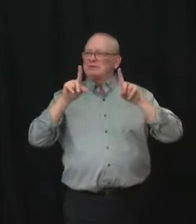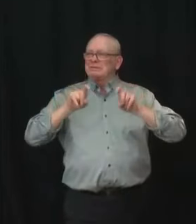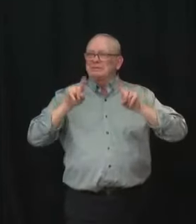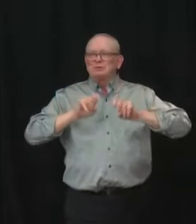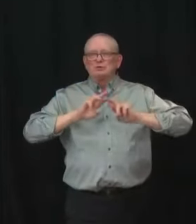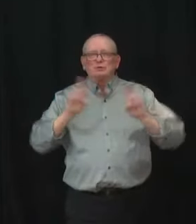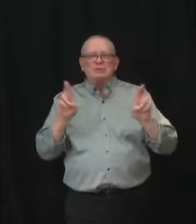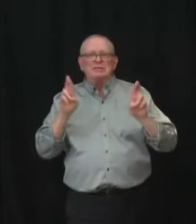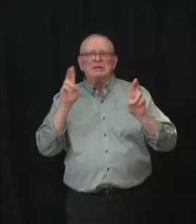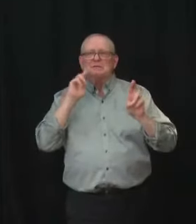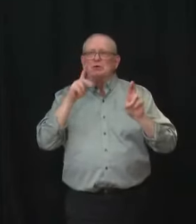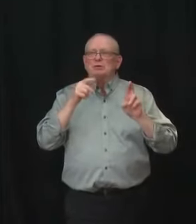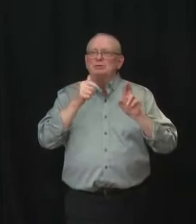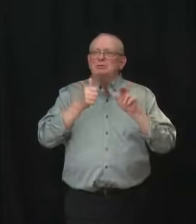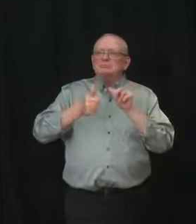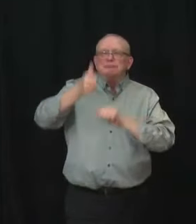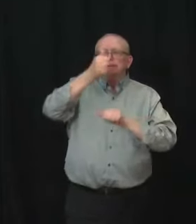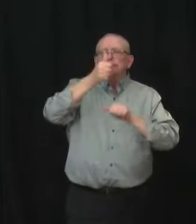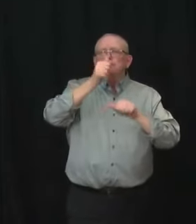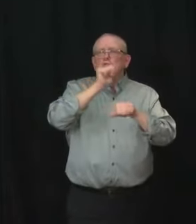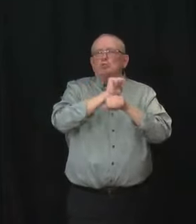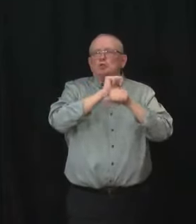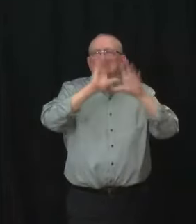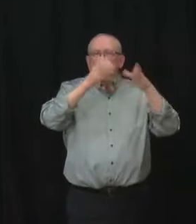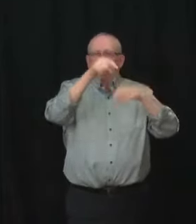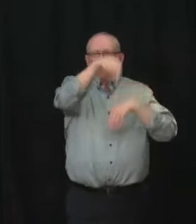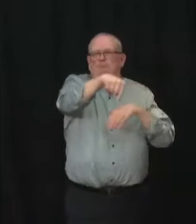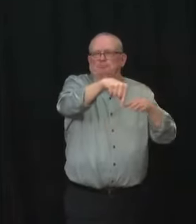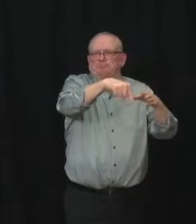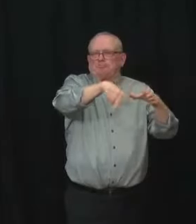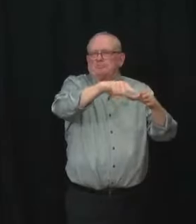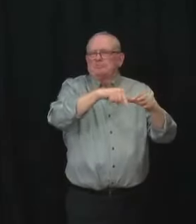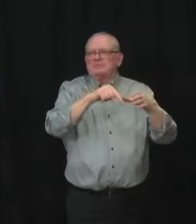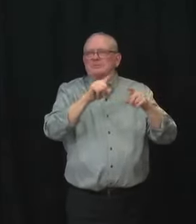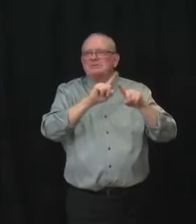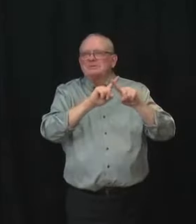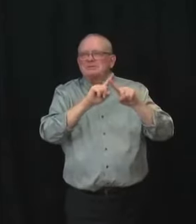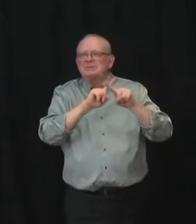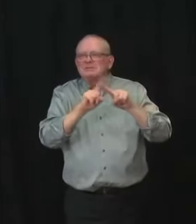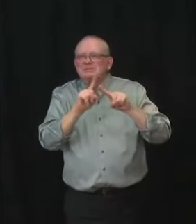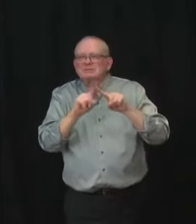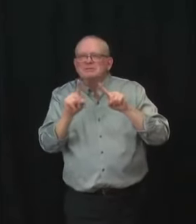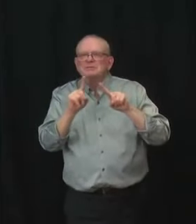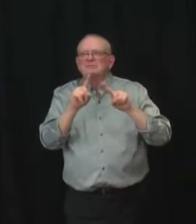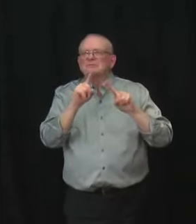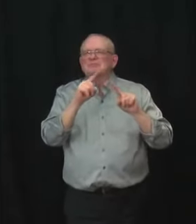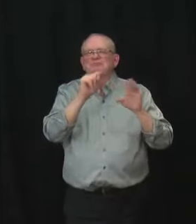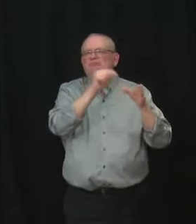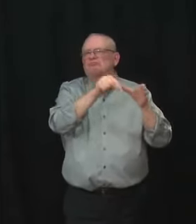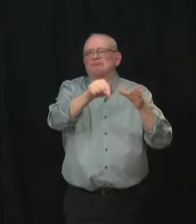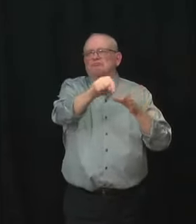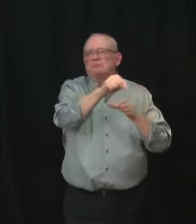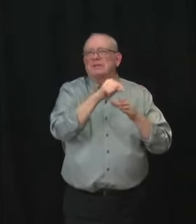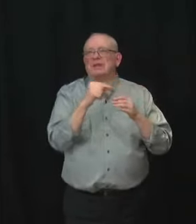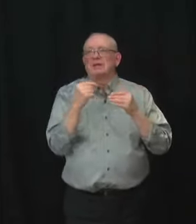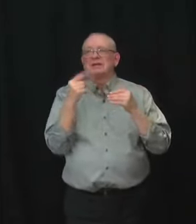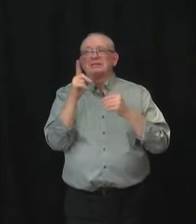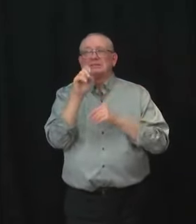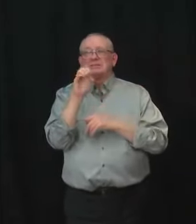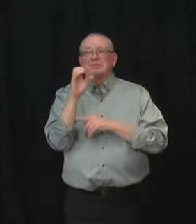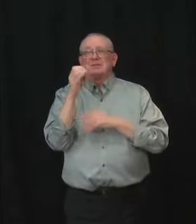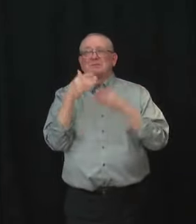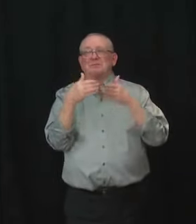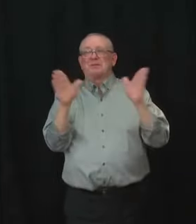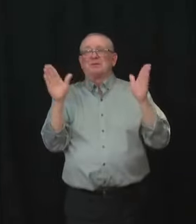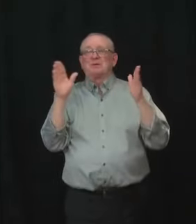a number of settings. And then we actually started our public program in in December, asked for additional tests